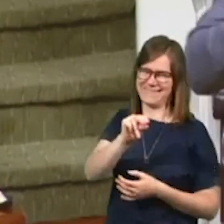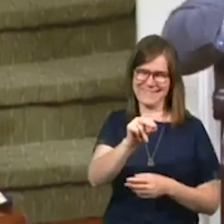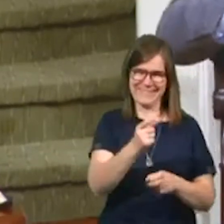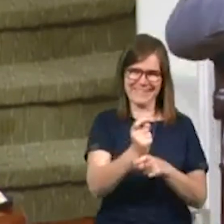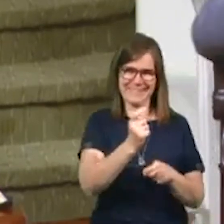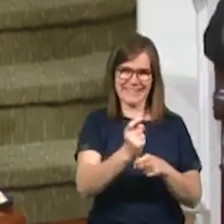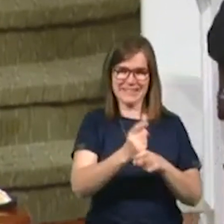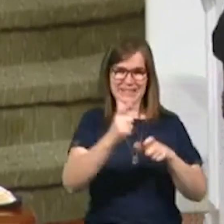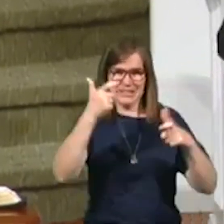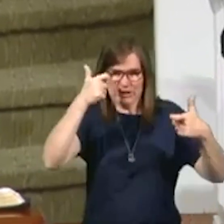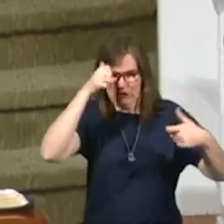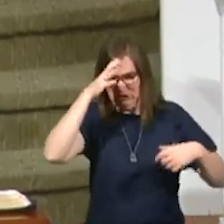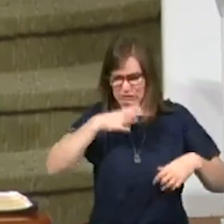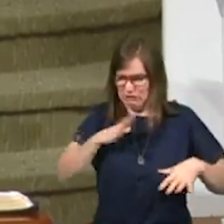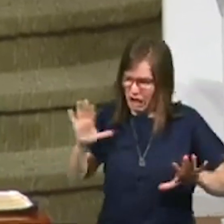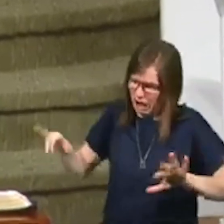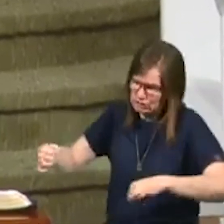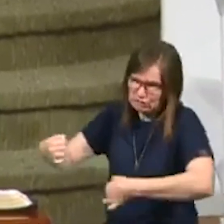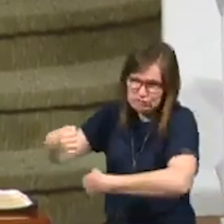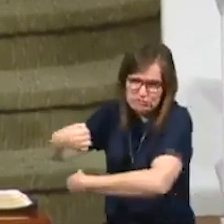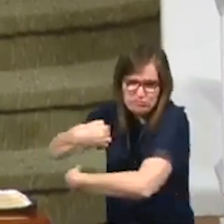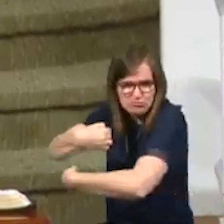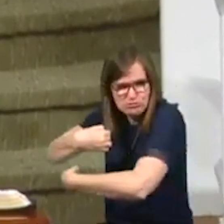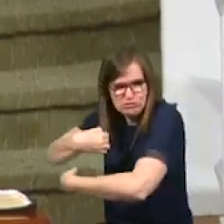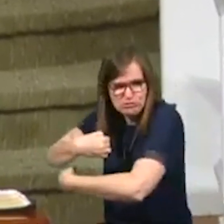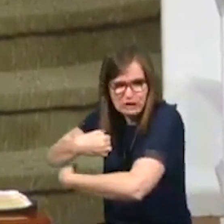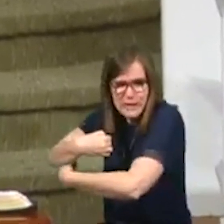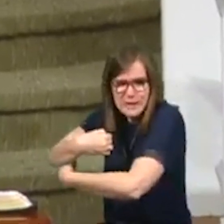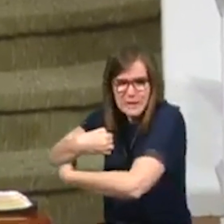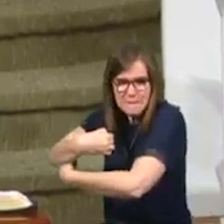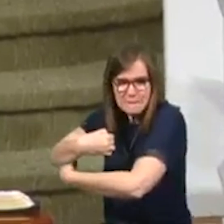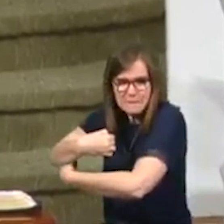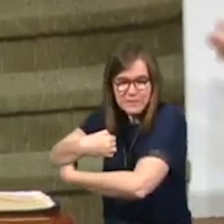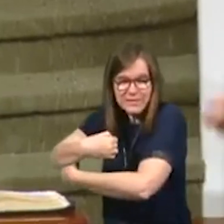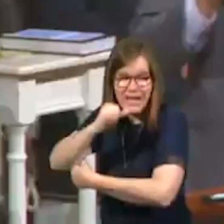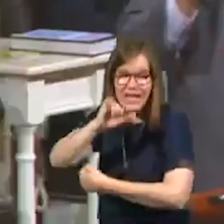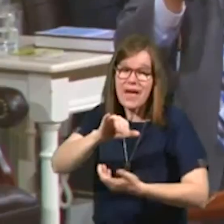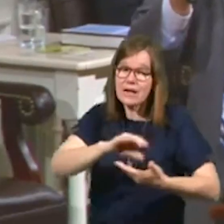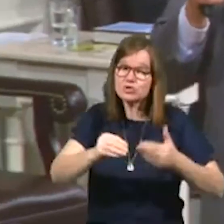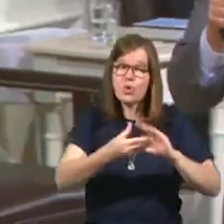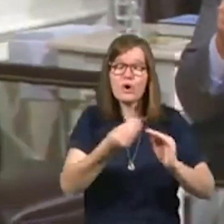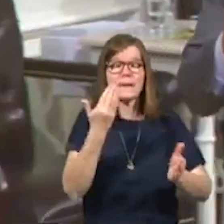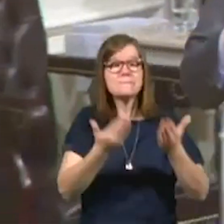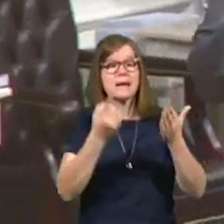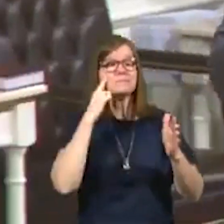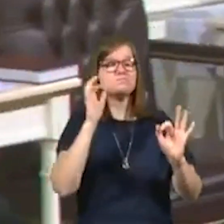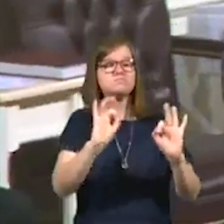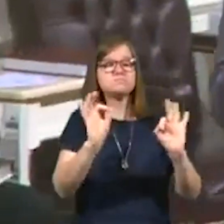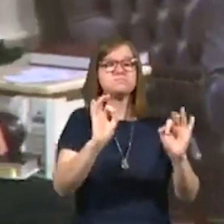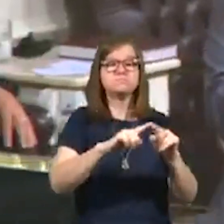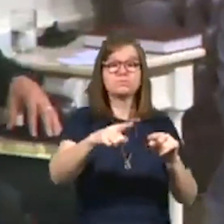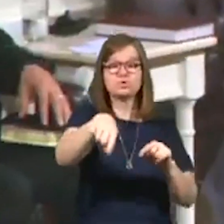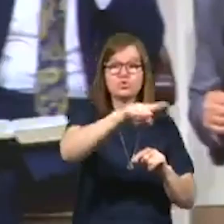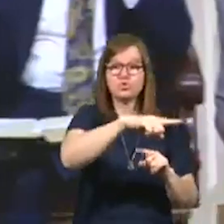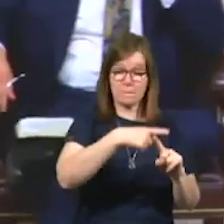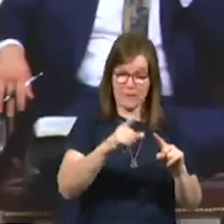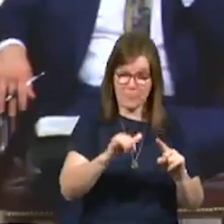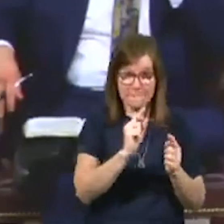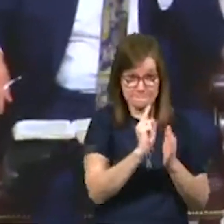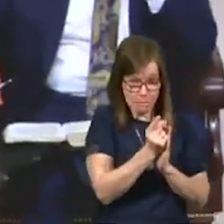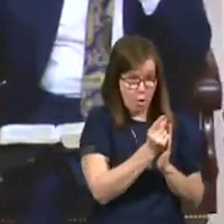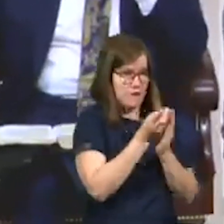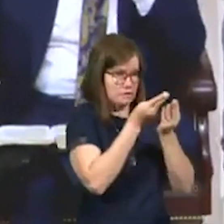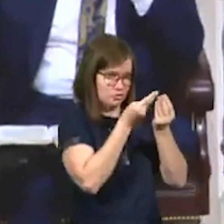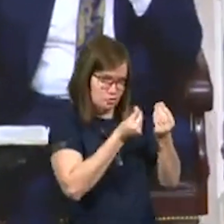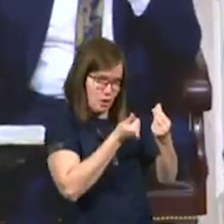That big old mountain of a man gave me a big hug. Hey, that story might not mean anything to you, but in that moment, we got right with each